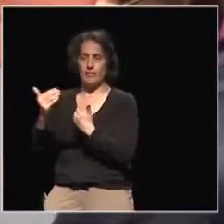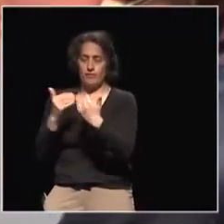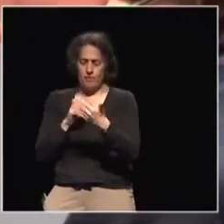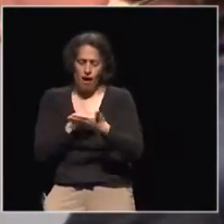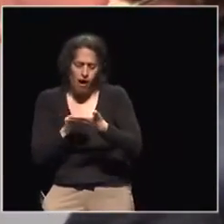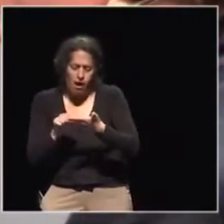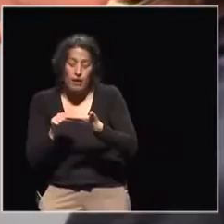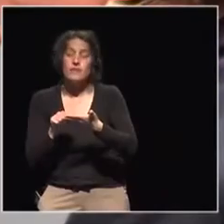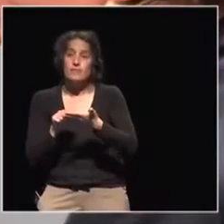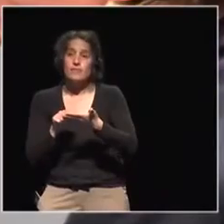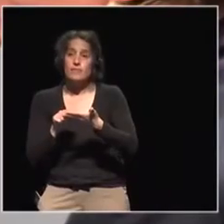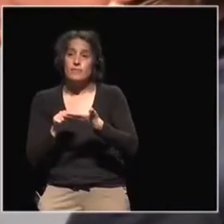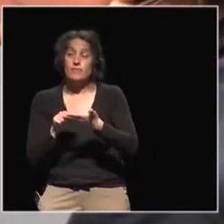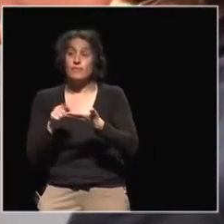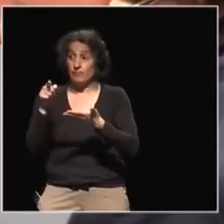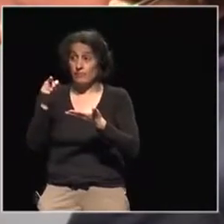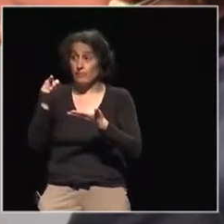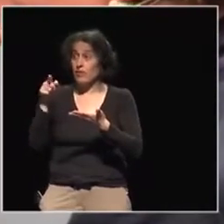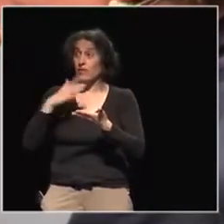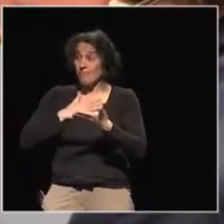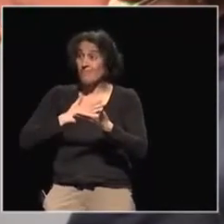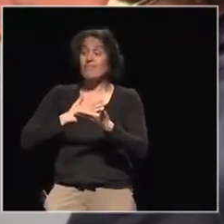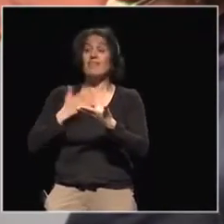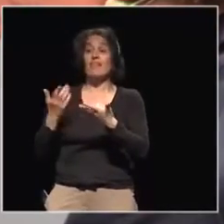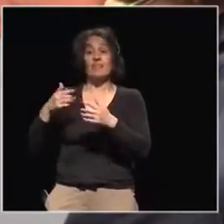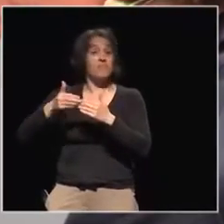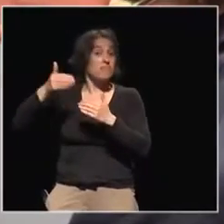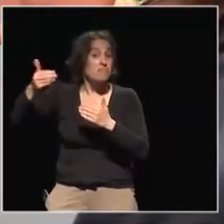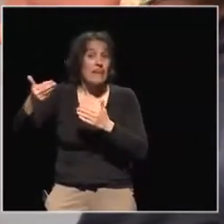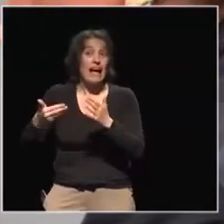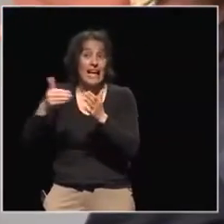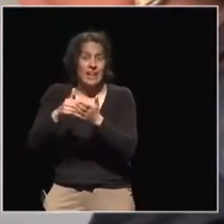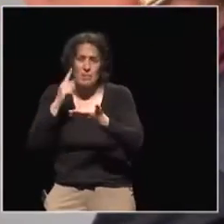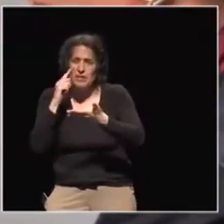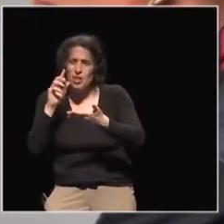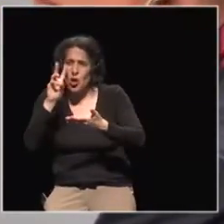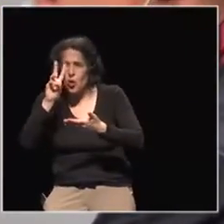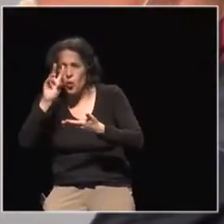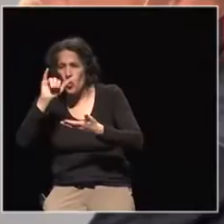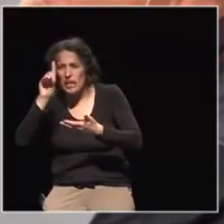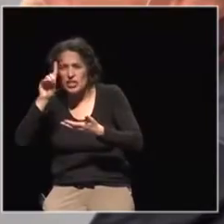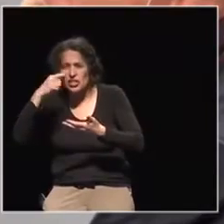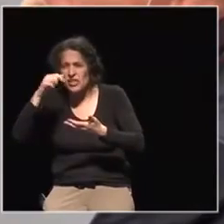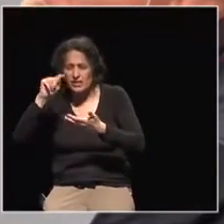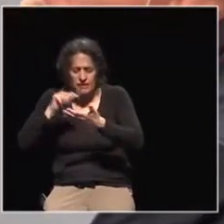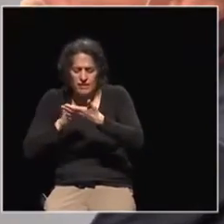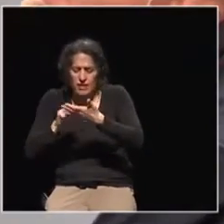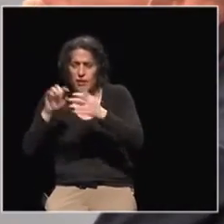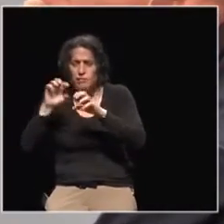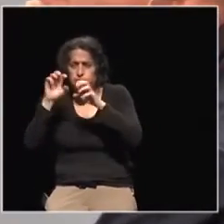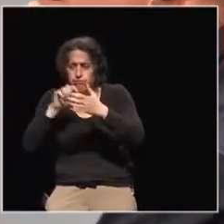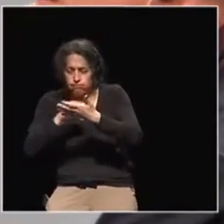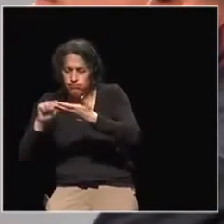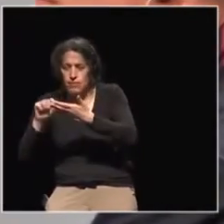And every time we're going to use a mobile app, you're going to have to click on the specific widget of it. So we're going to use the Q&A, the word clouds, and the